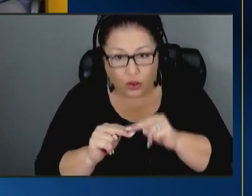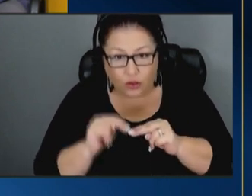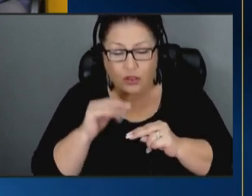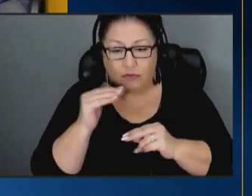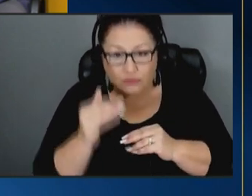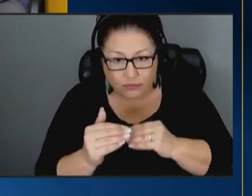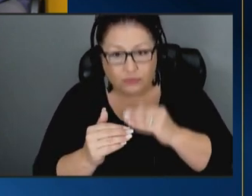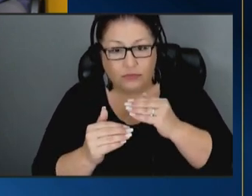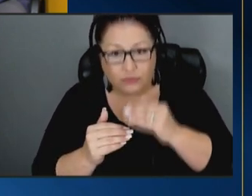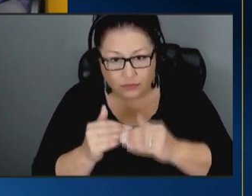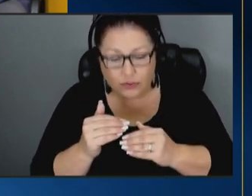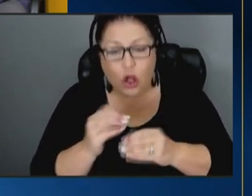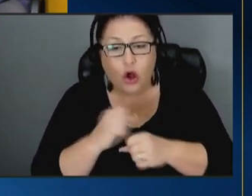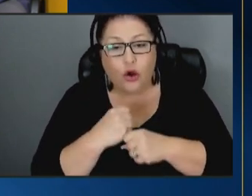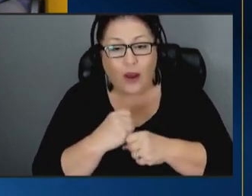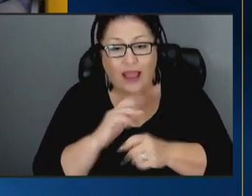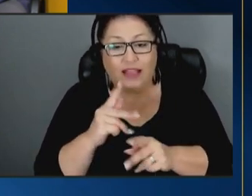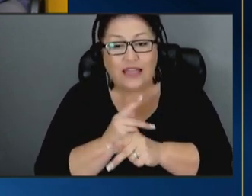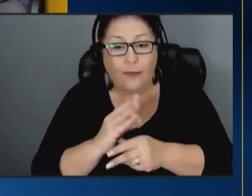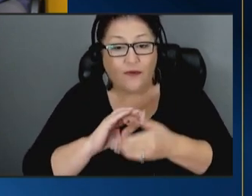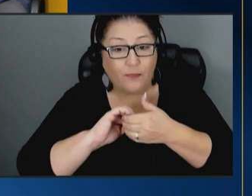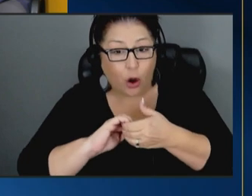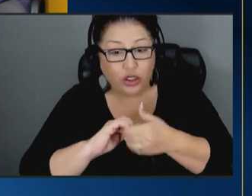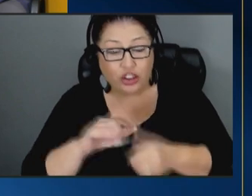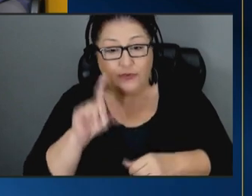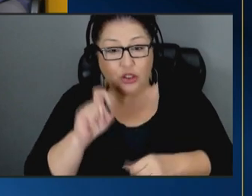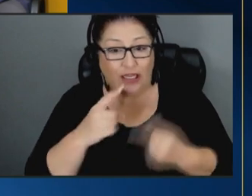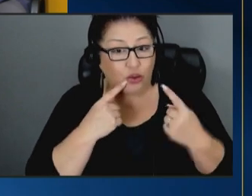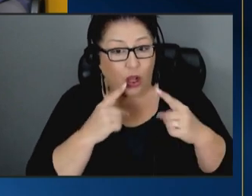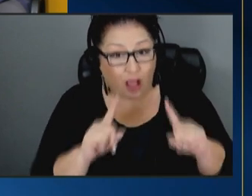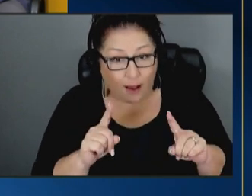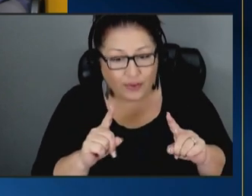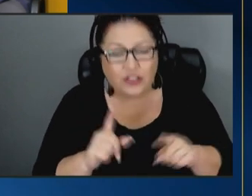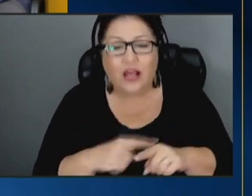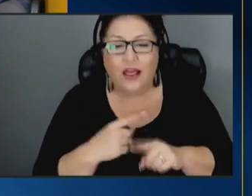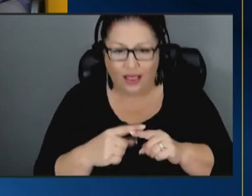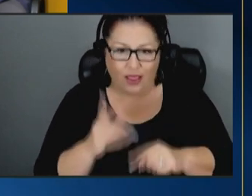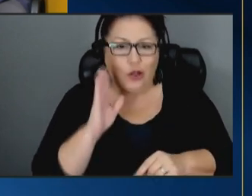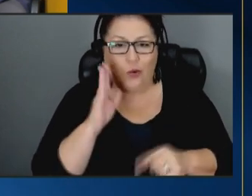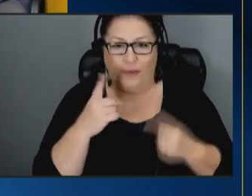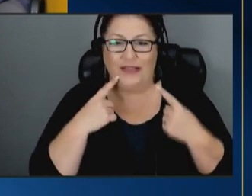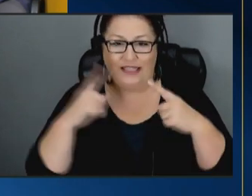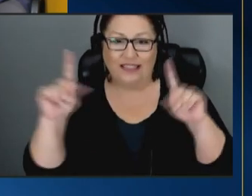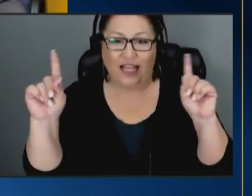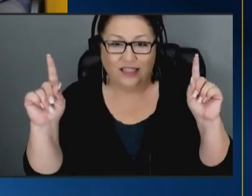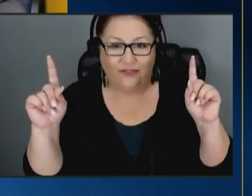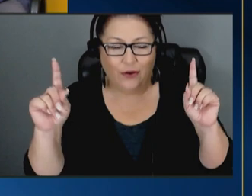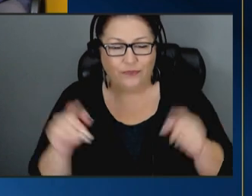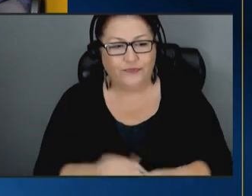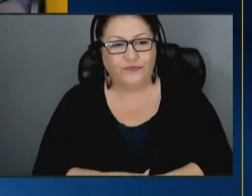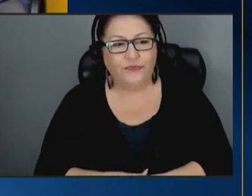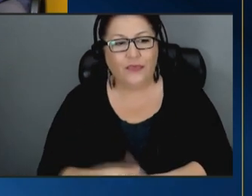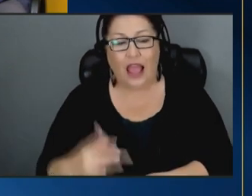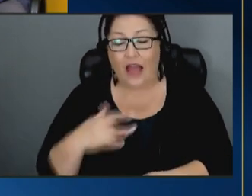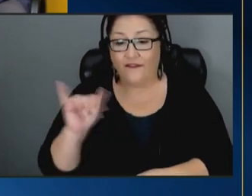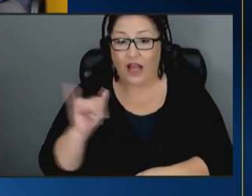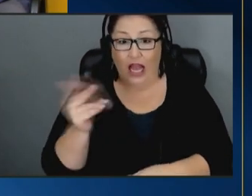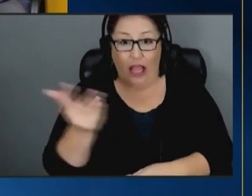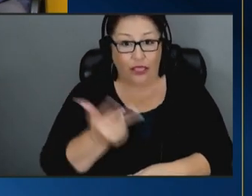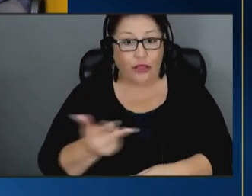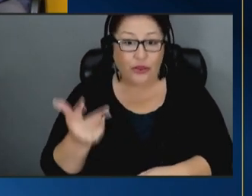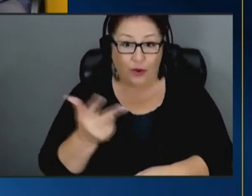the type of partnerships that you need to accomplish it then i think you'll you'll be successful so i feel like the three of you are